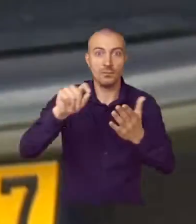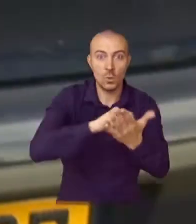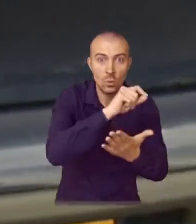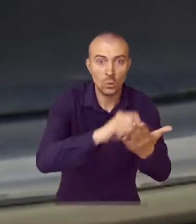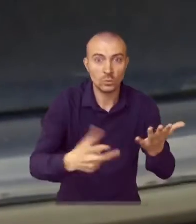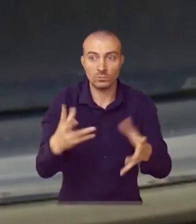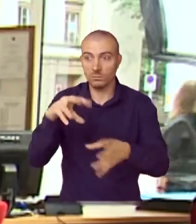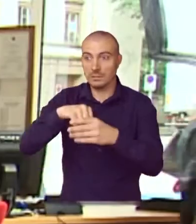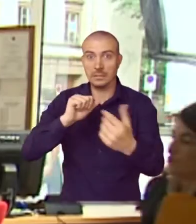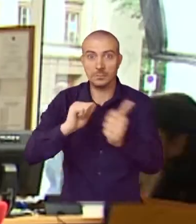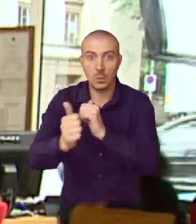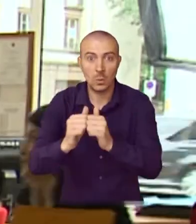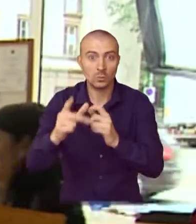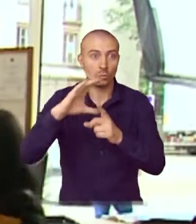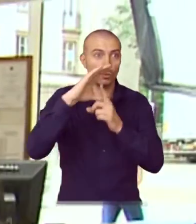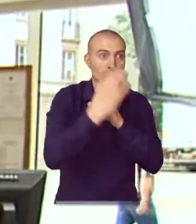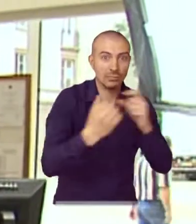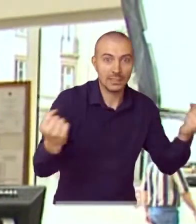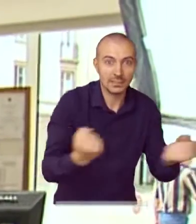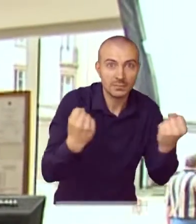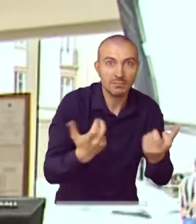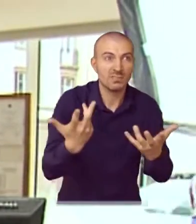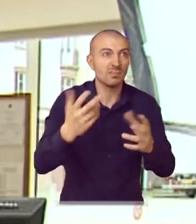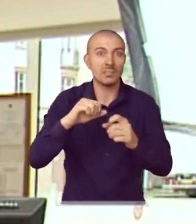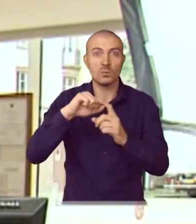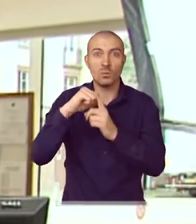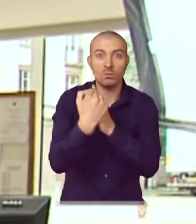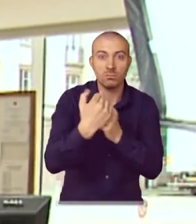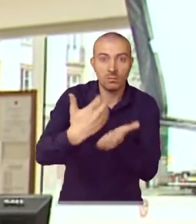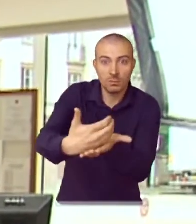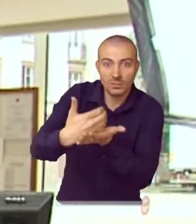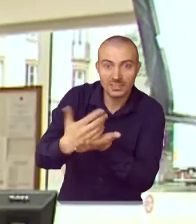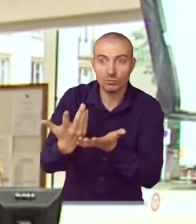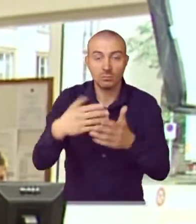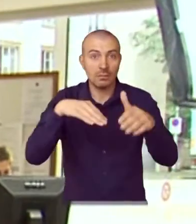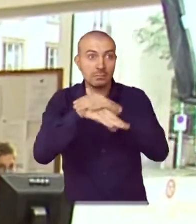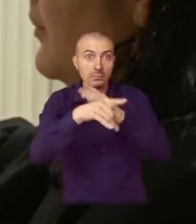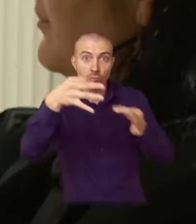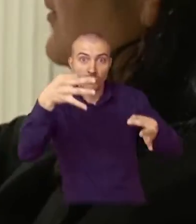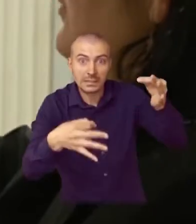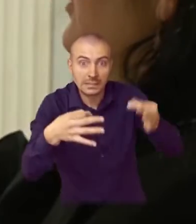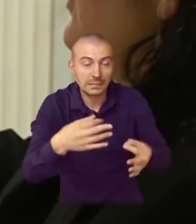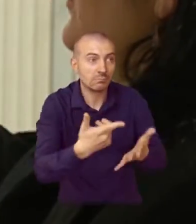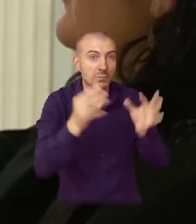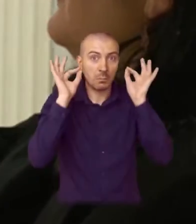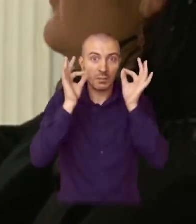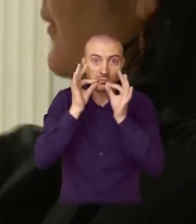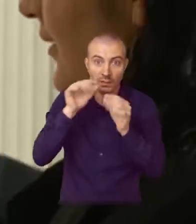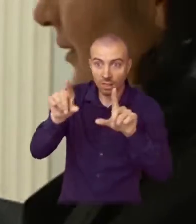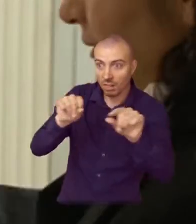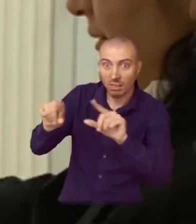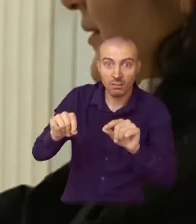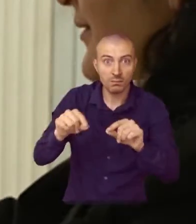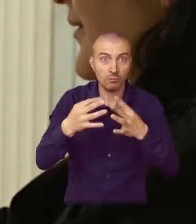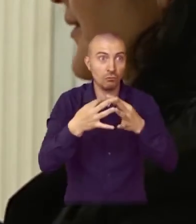in the community, to move freely, to vote, participate in sport and cultural activities, enjoy social protection, to access justice,